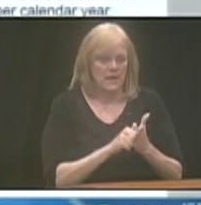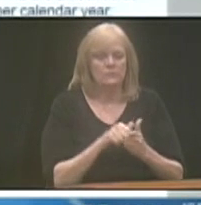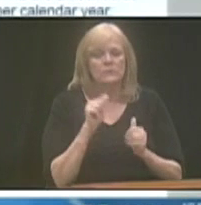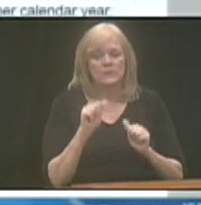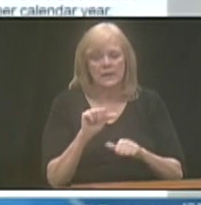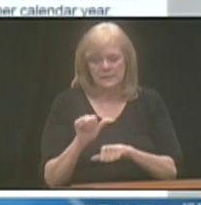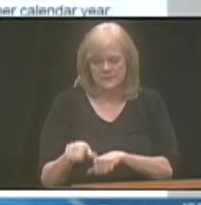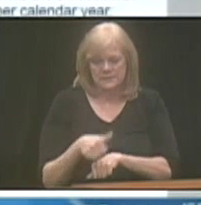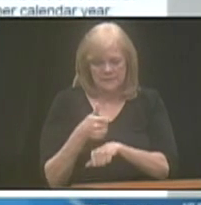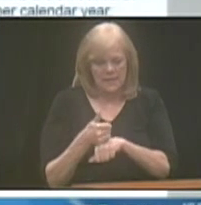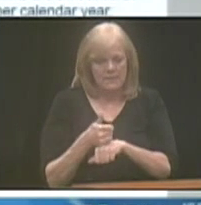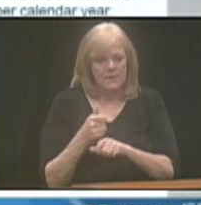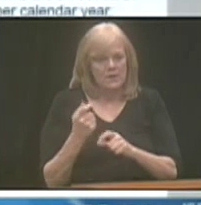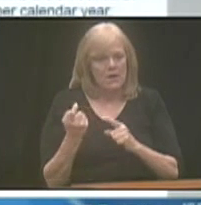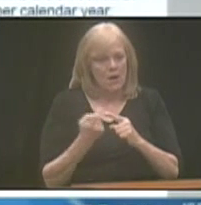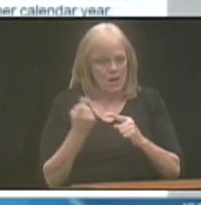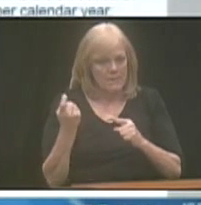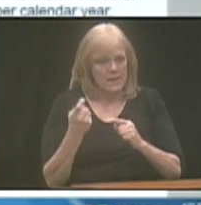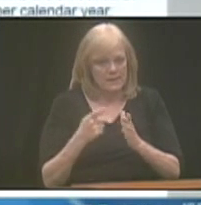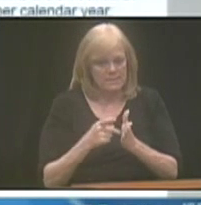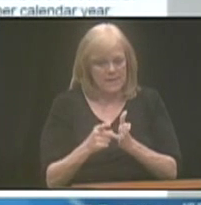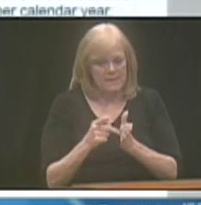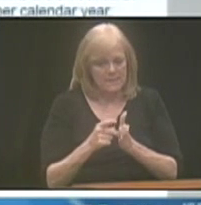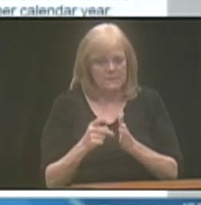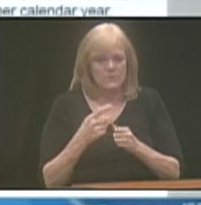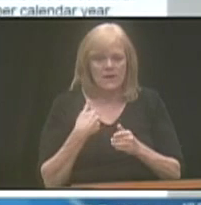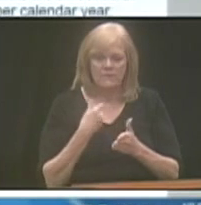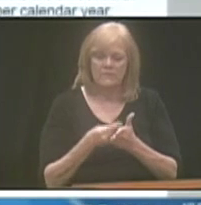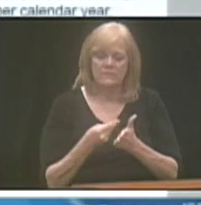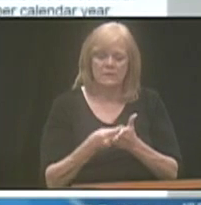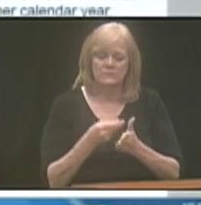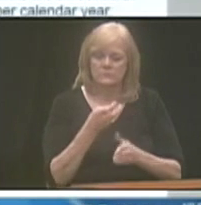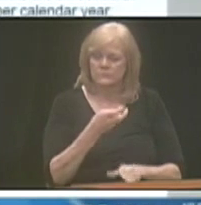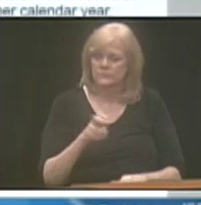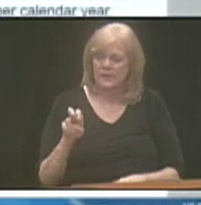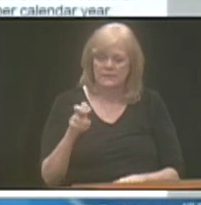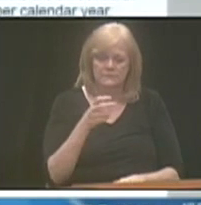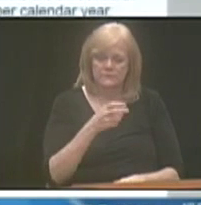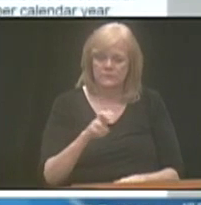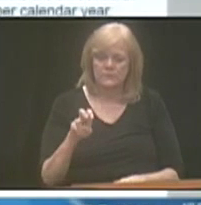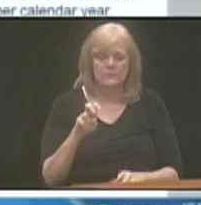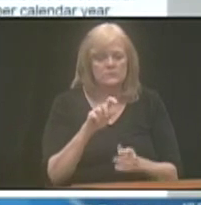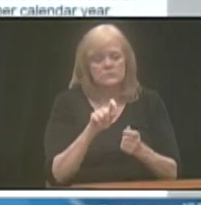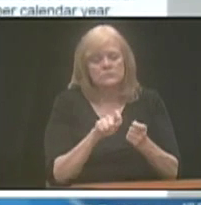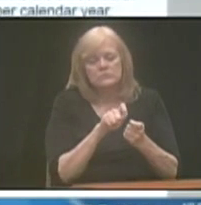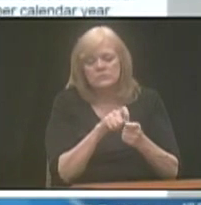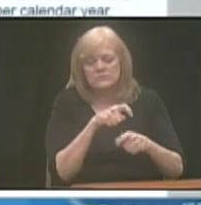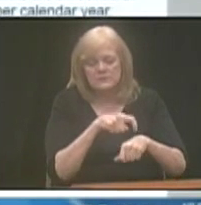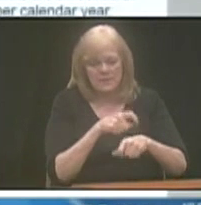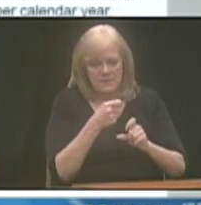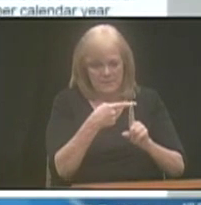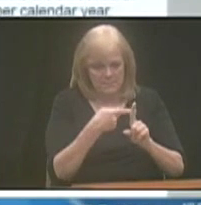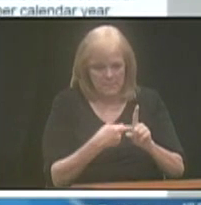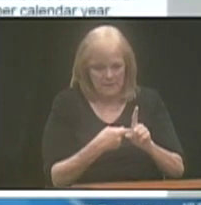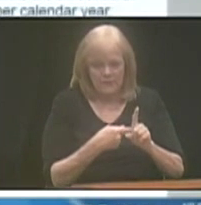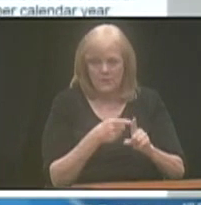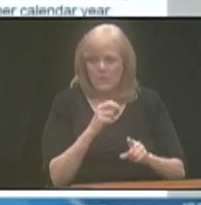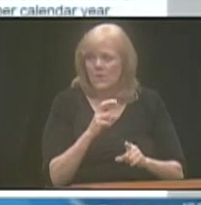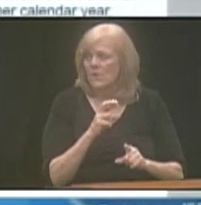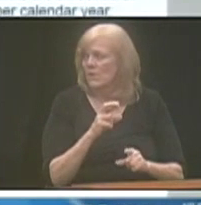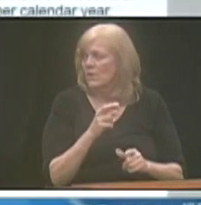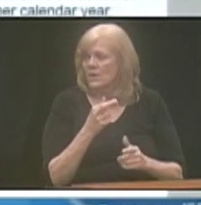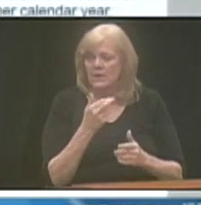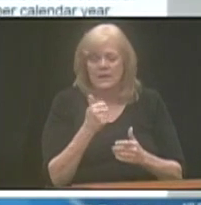You can set up an automatic payment to have your funds transferred at a certain period of time during the month or an electronic fund